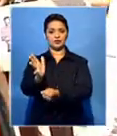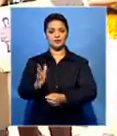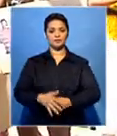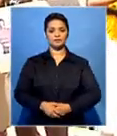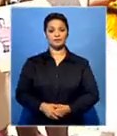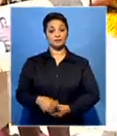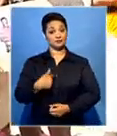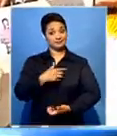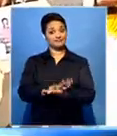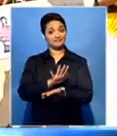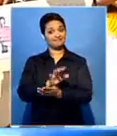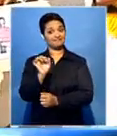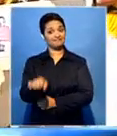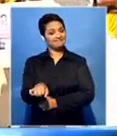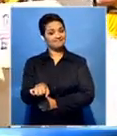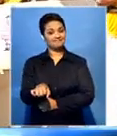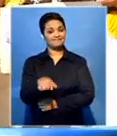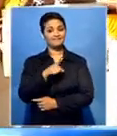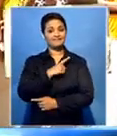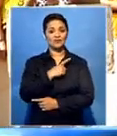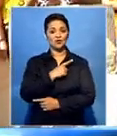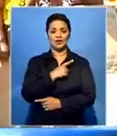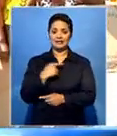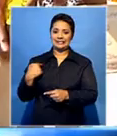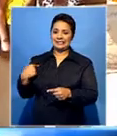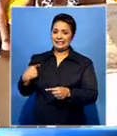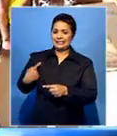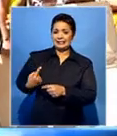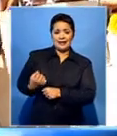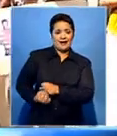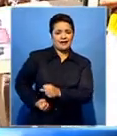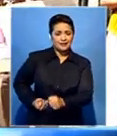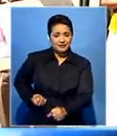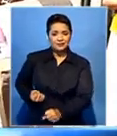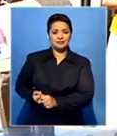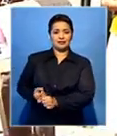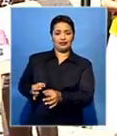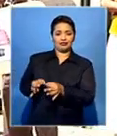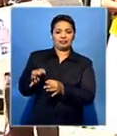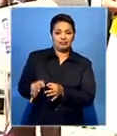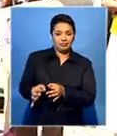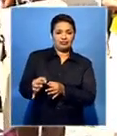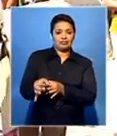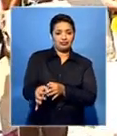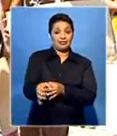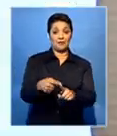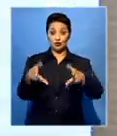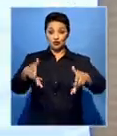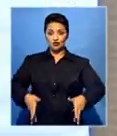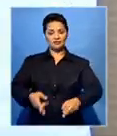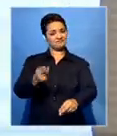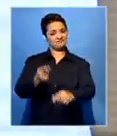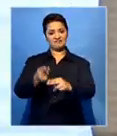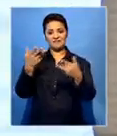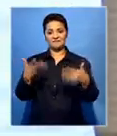I'm very much happy because we've been through this thing for more than years and years. But at least justice today was done.